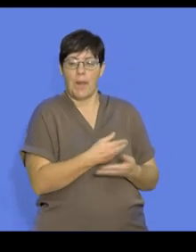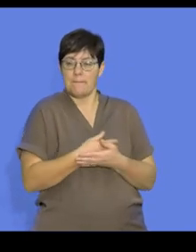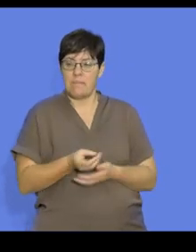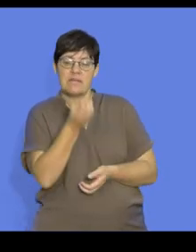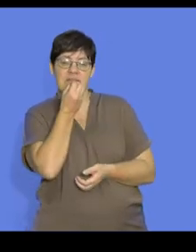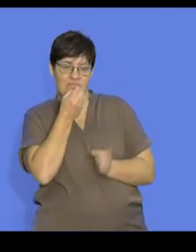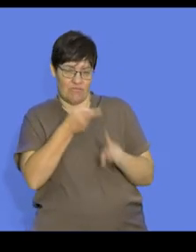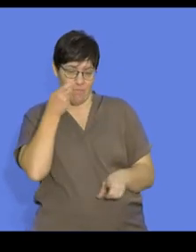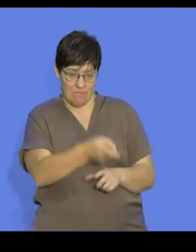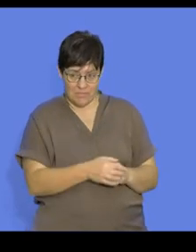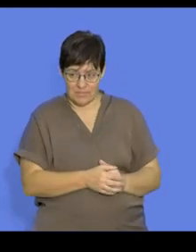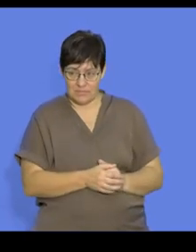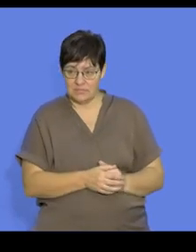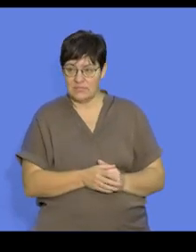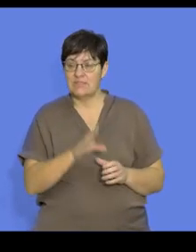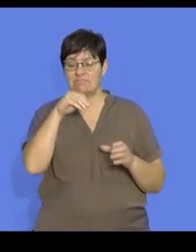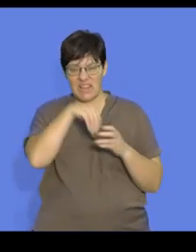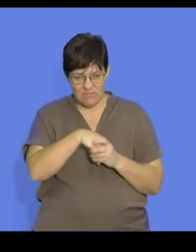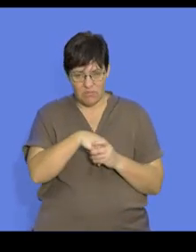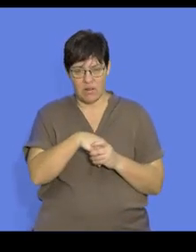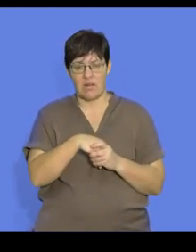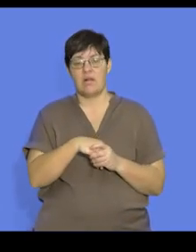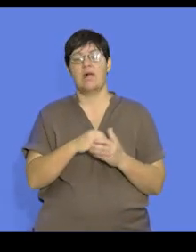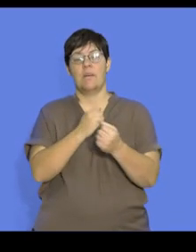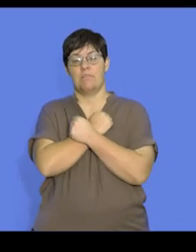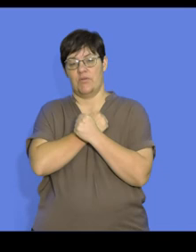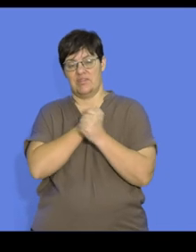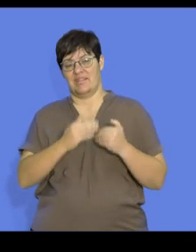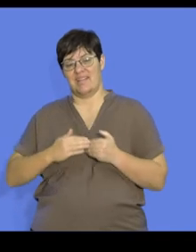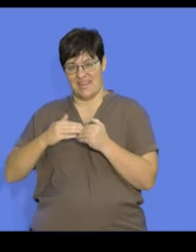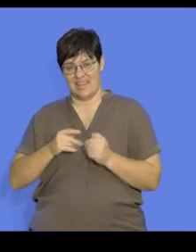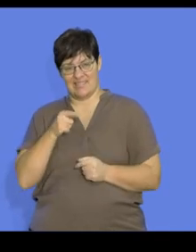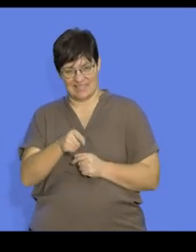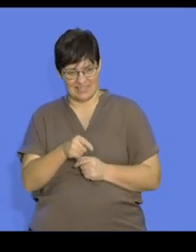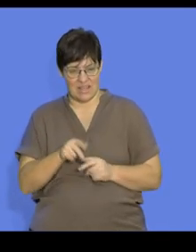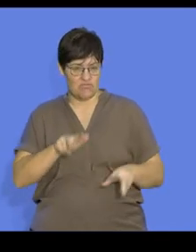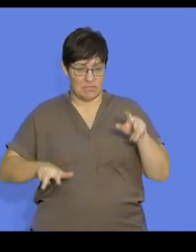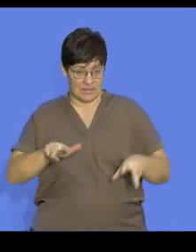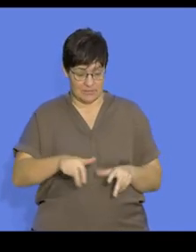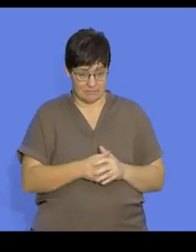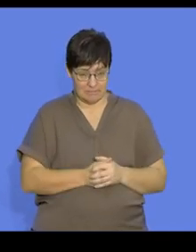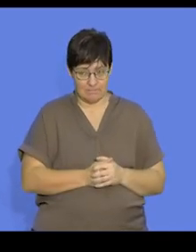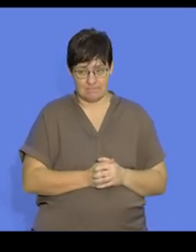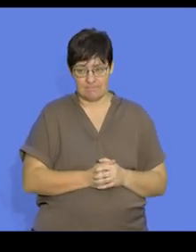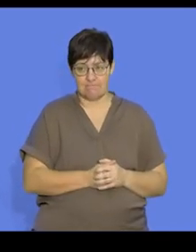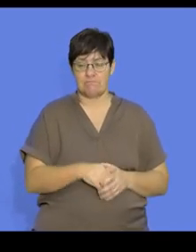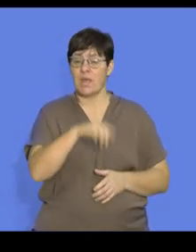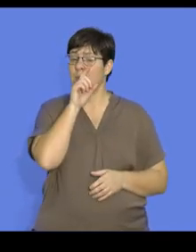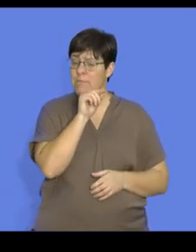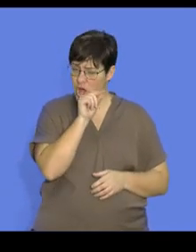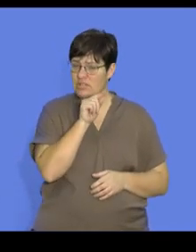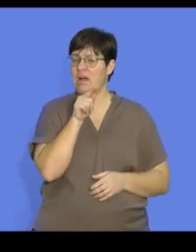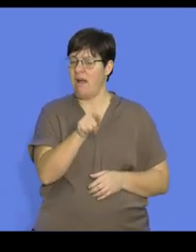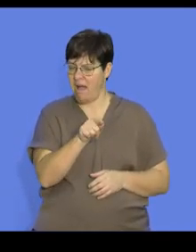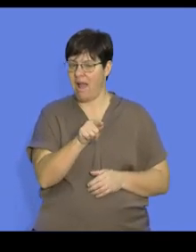going to feed off that. And that's part of the extended parental care that we see in these reptiles. Birds display